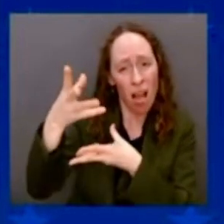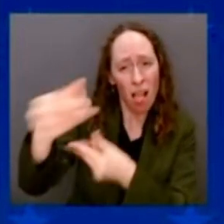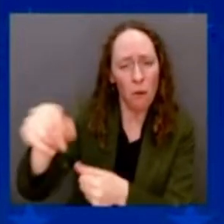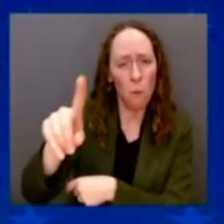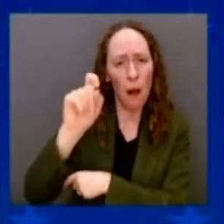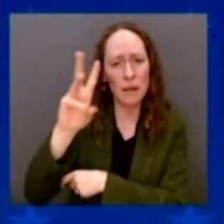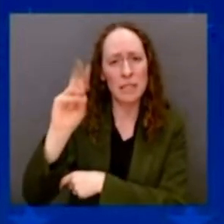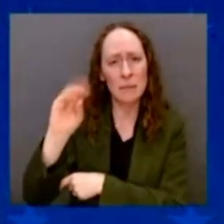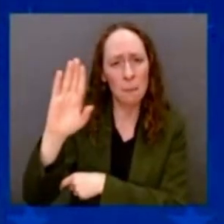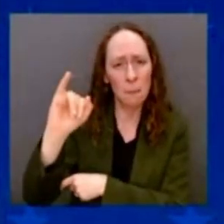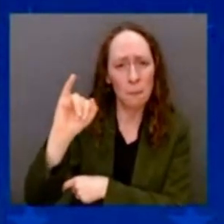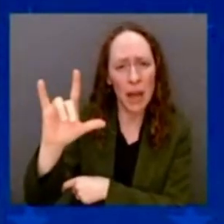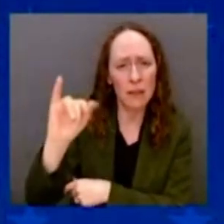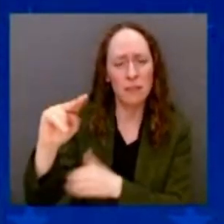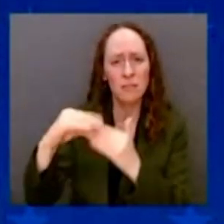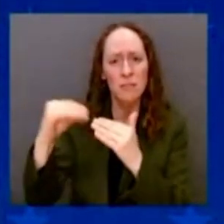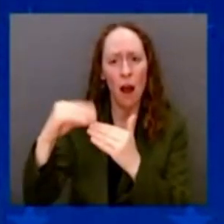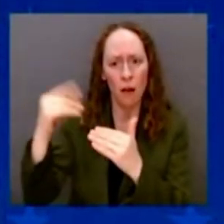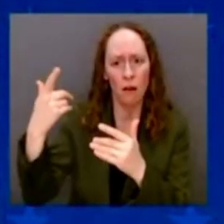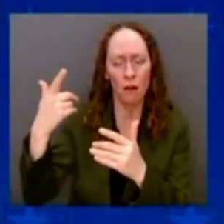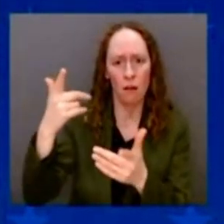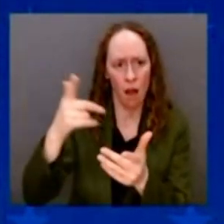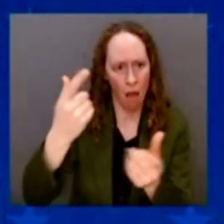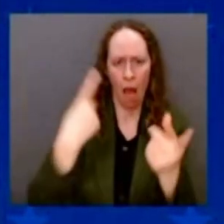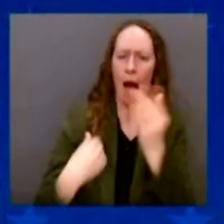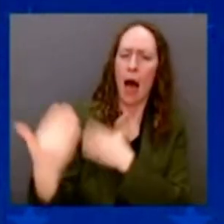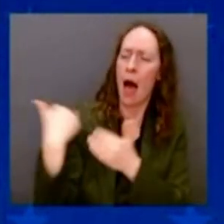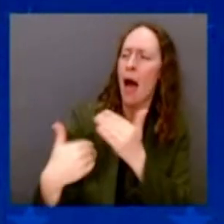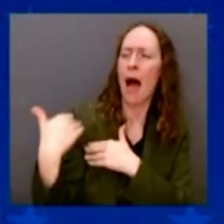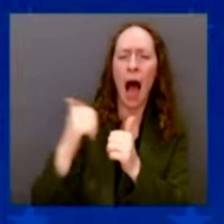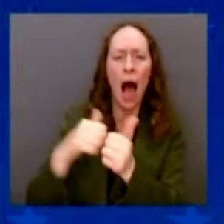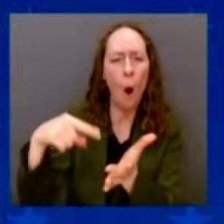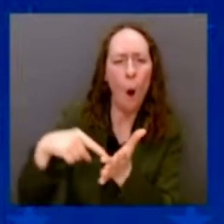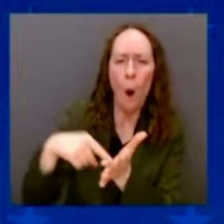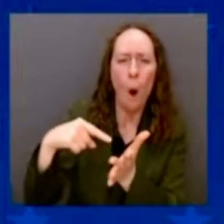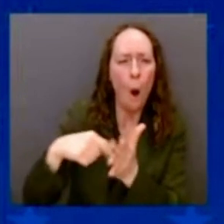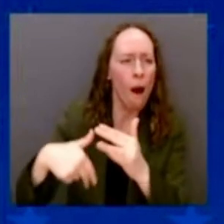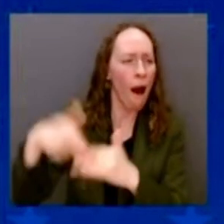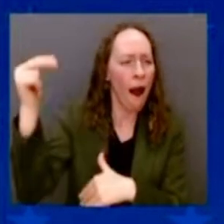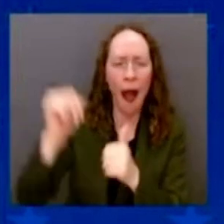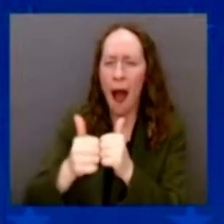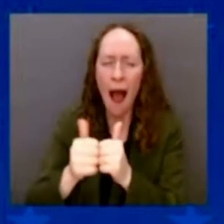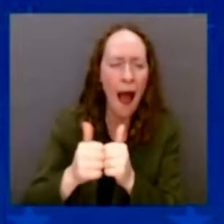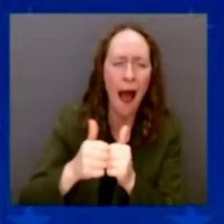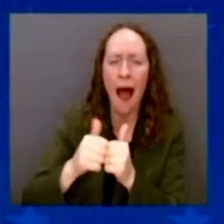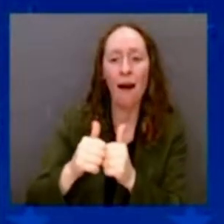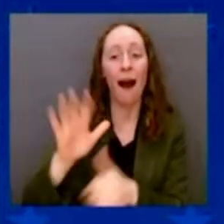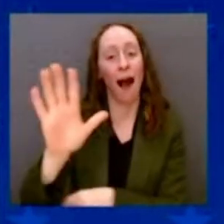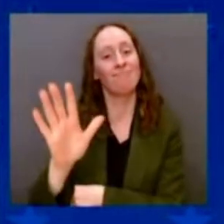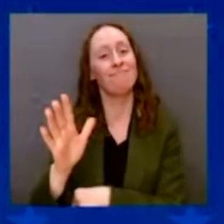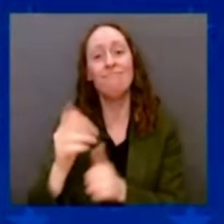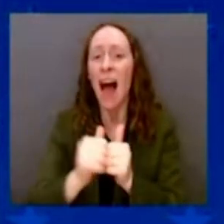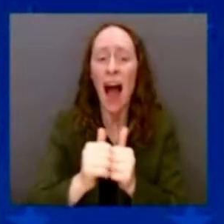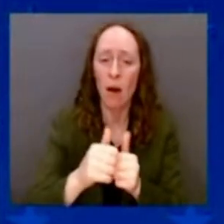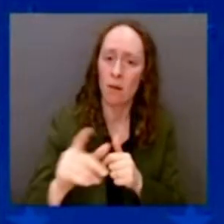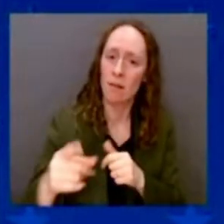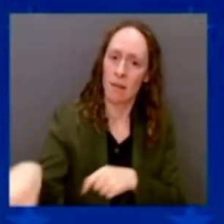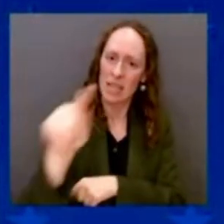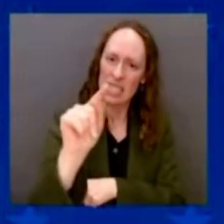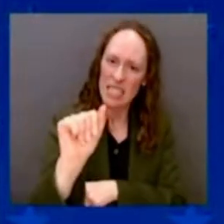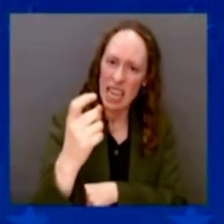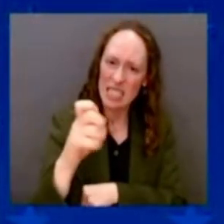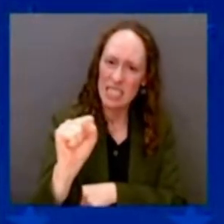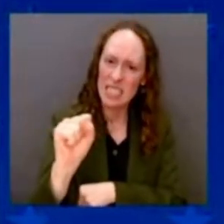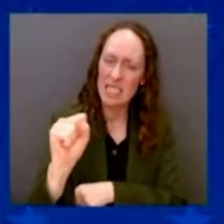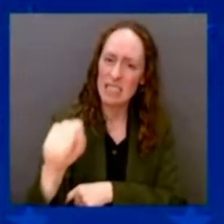don't have to go out paying all that exorbitant price for Medicare to drug companies, and it's rational, it's going to